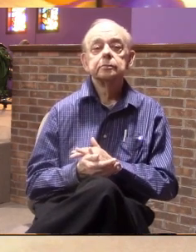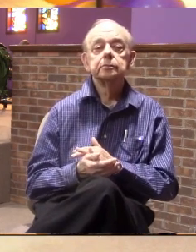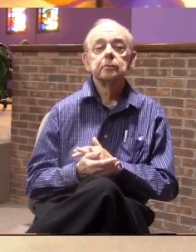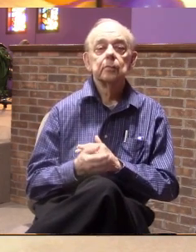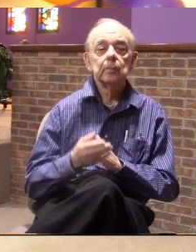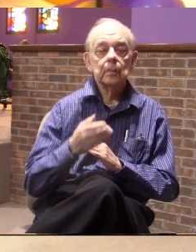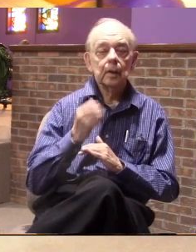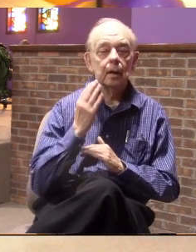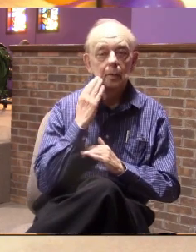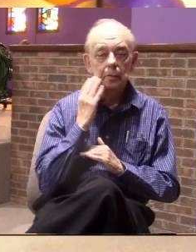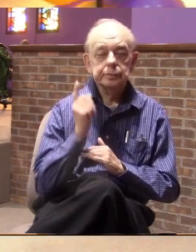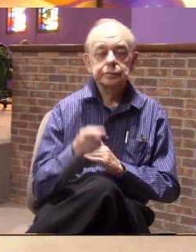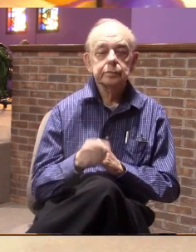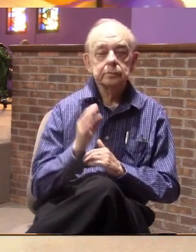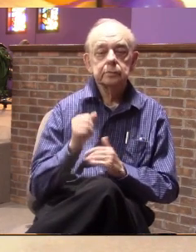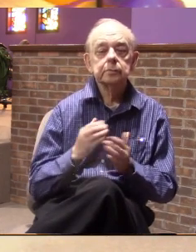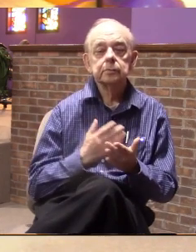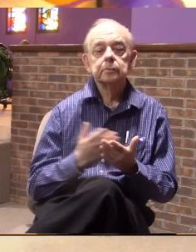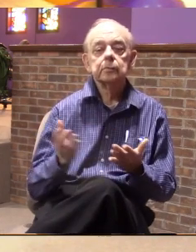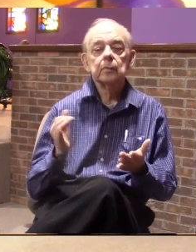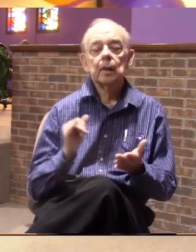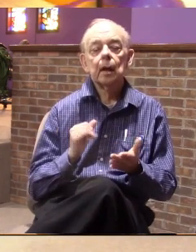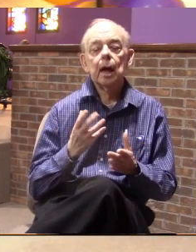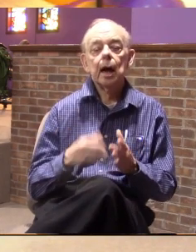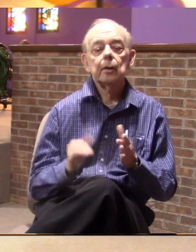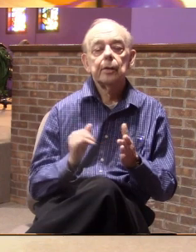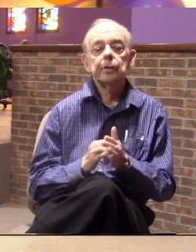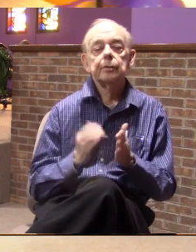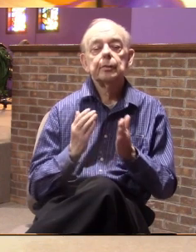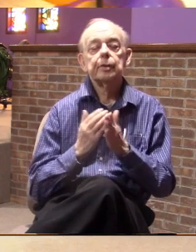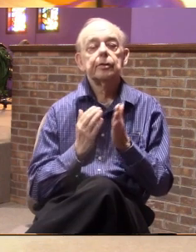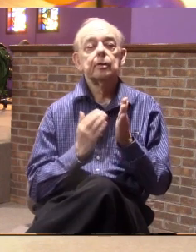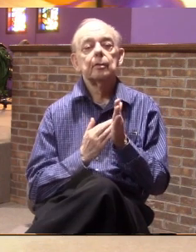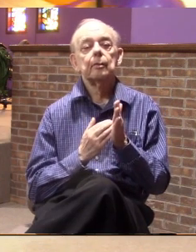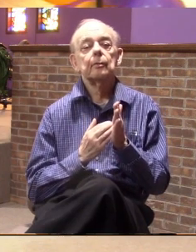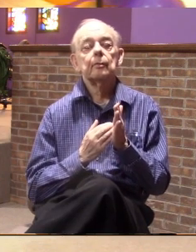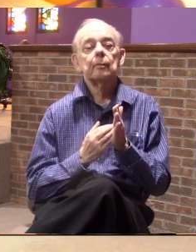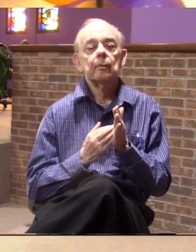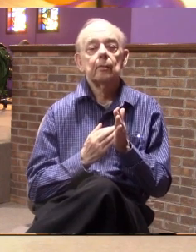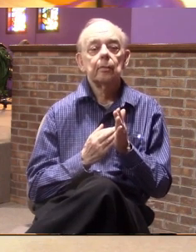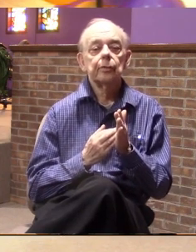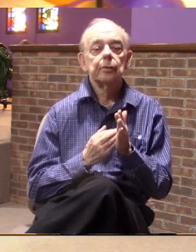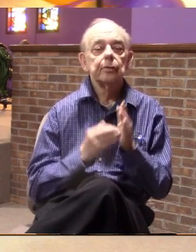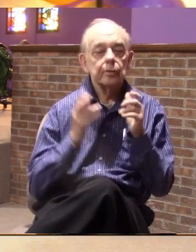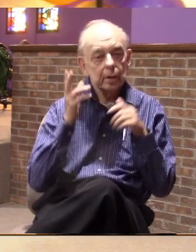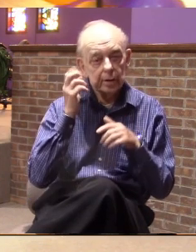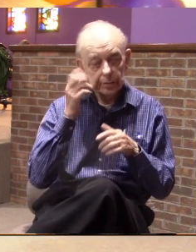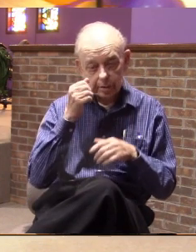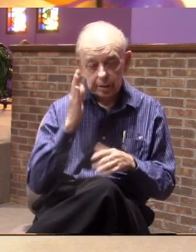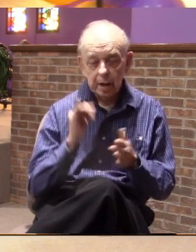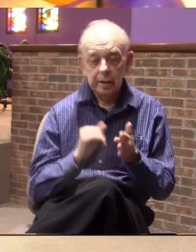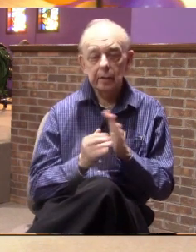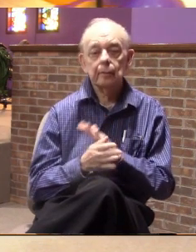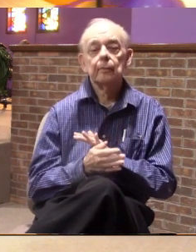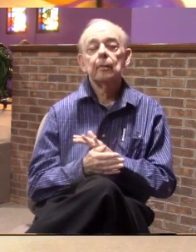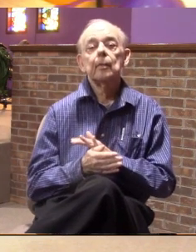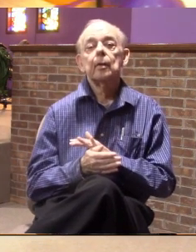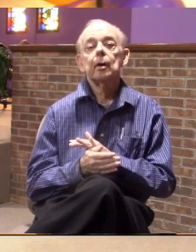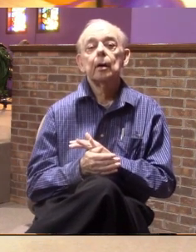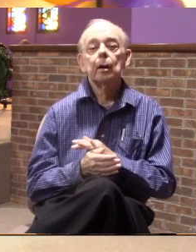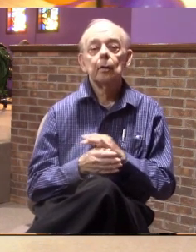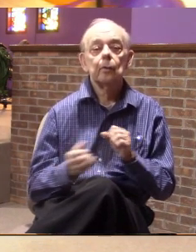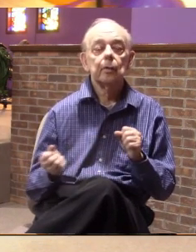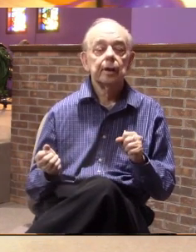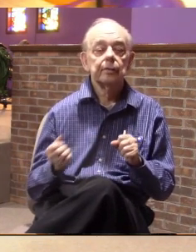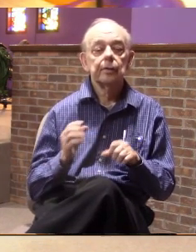And he knew that you needed something out of this message. So, listen to him, okay? And we'll get out of here